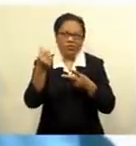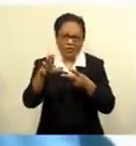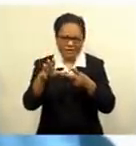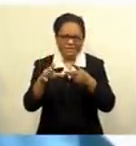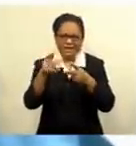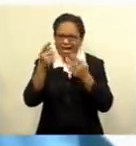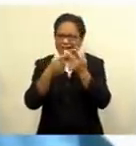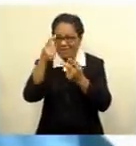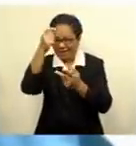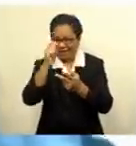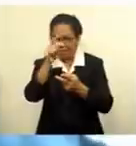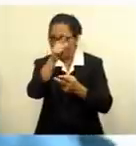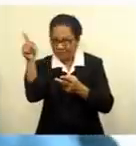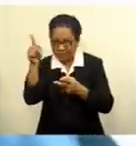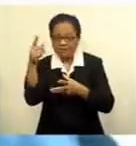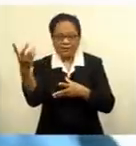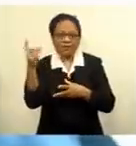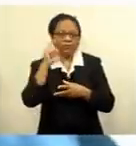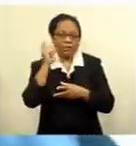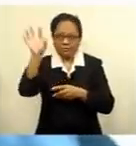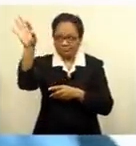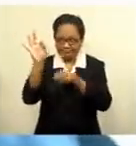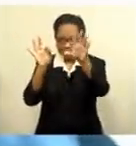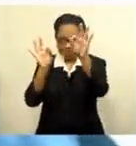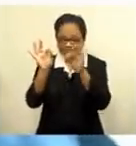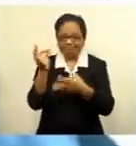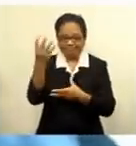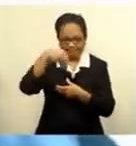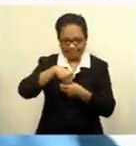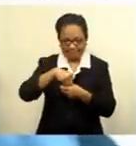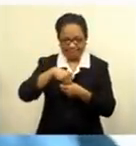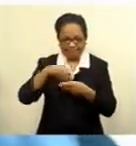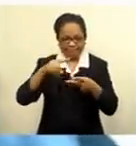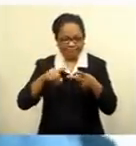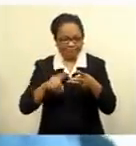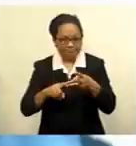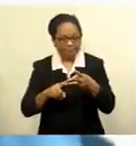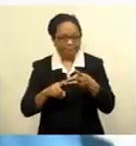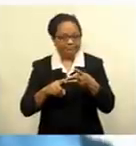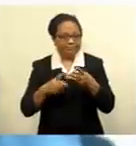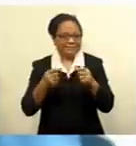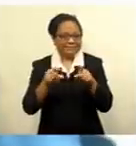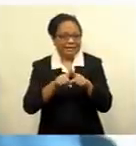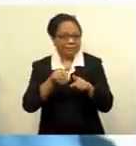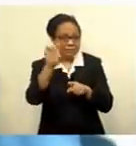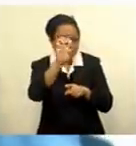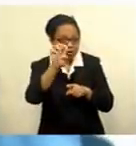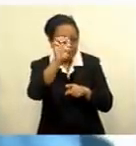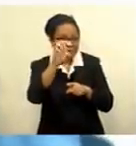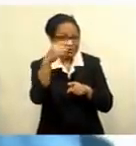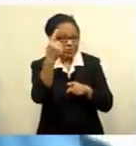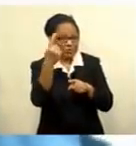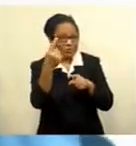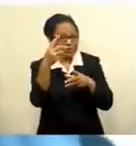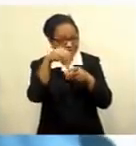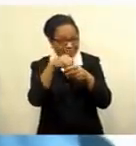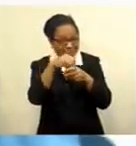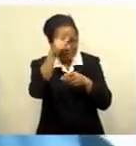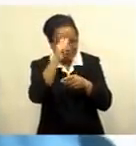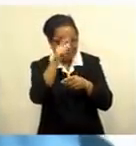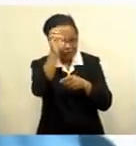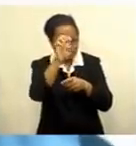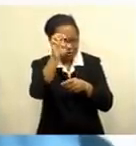and Queensland rugby and also those across any of the Europe tournaments. I know we have a